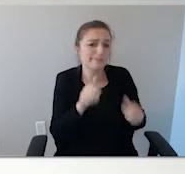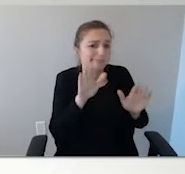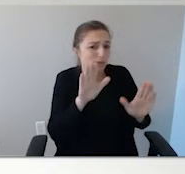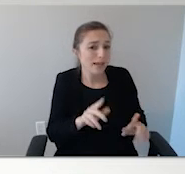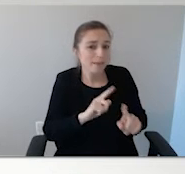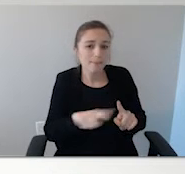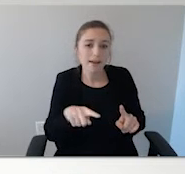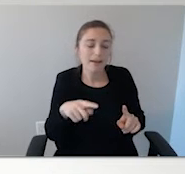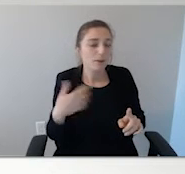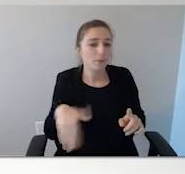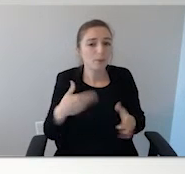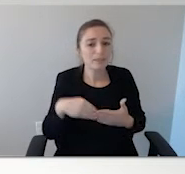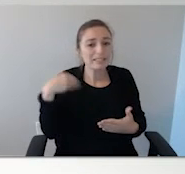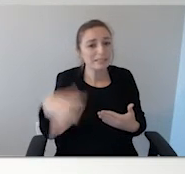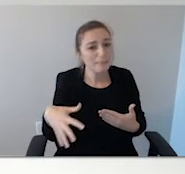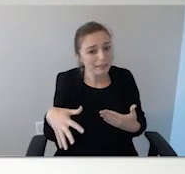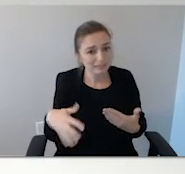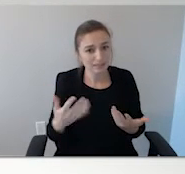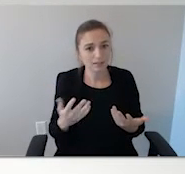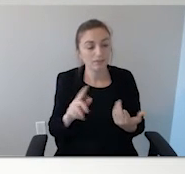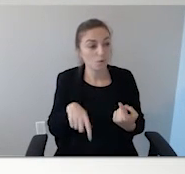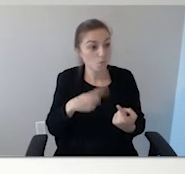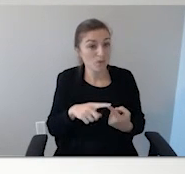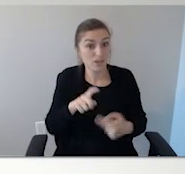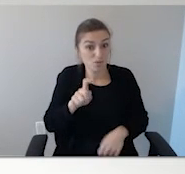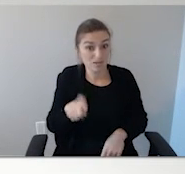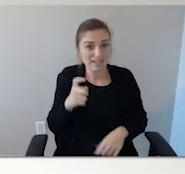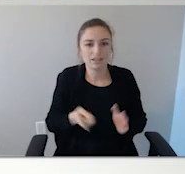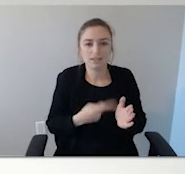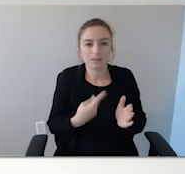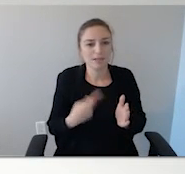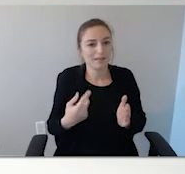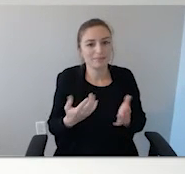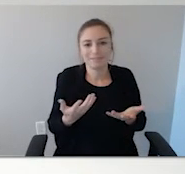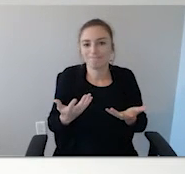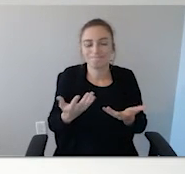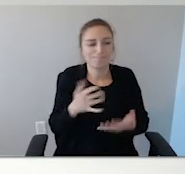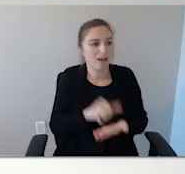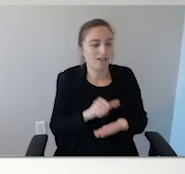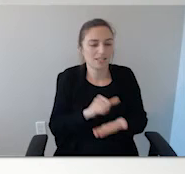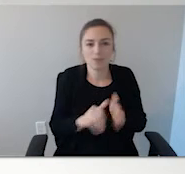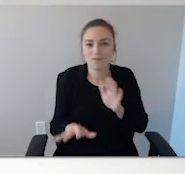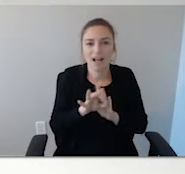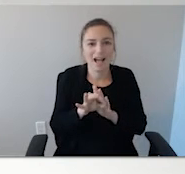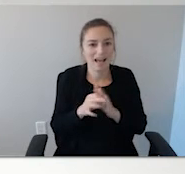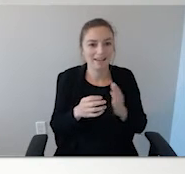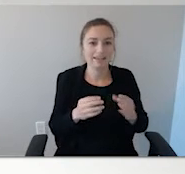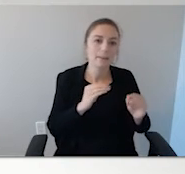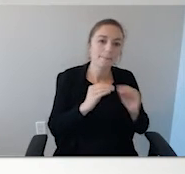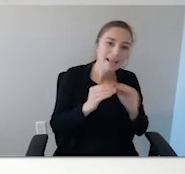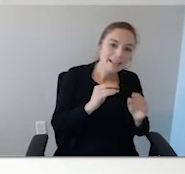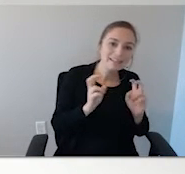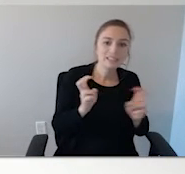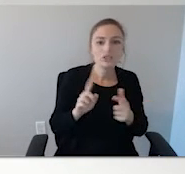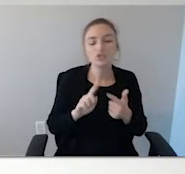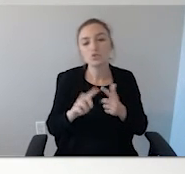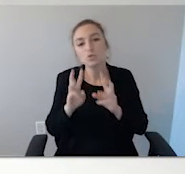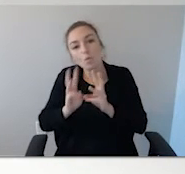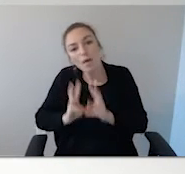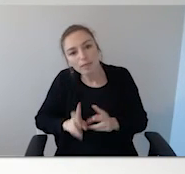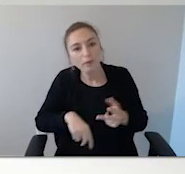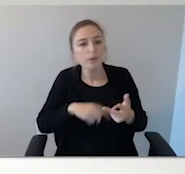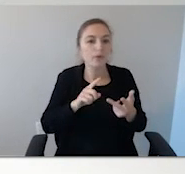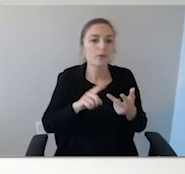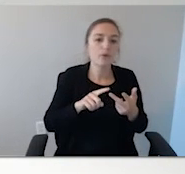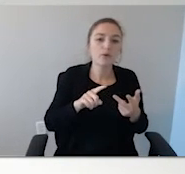they're expensive. And when you need them, sometimes you can't get them. Maintenance issues, weather issues, crew